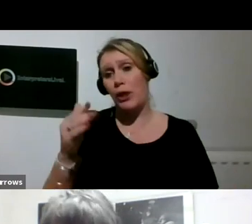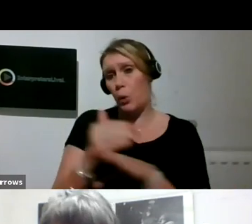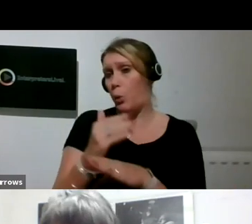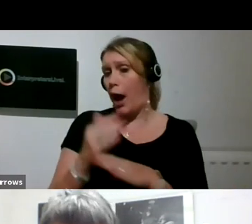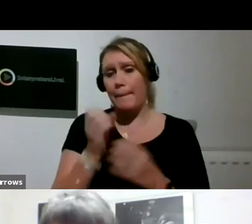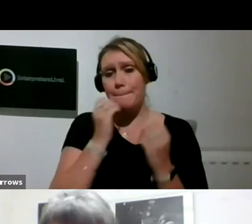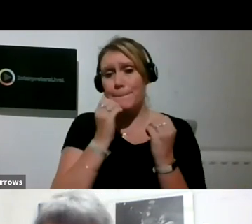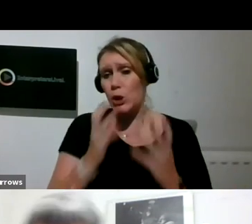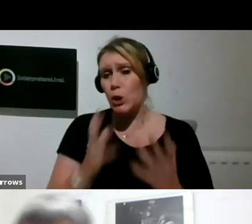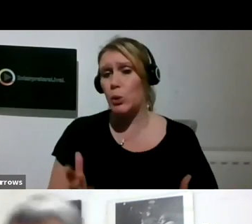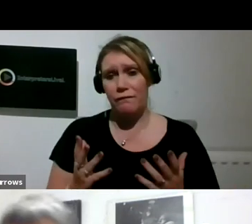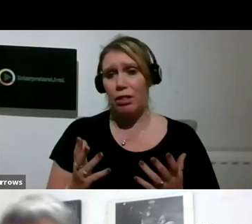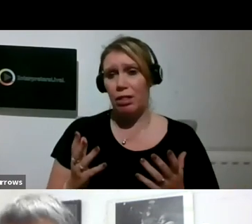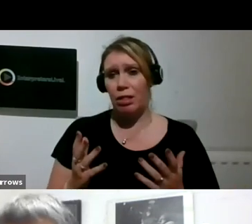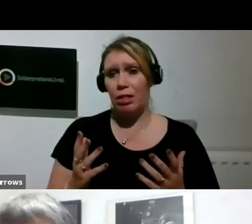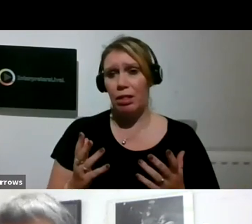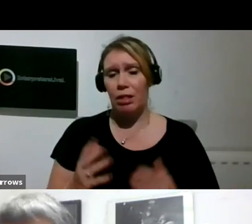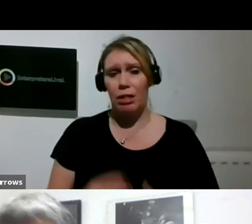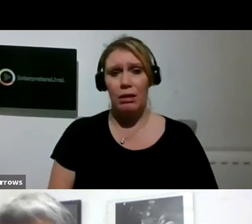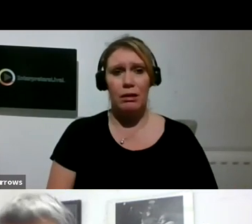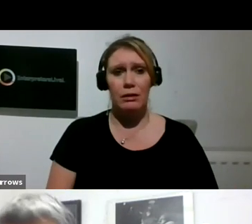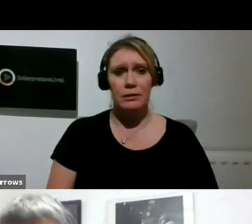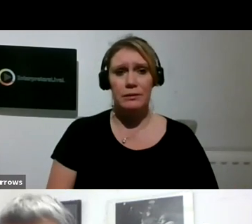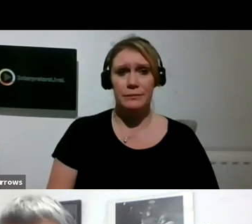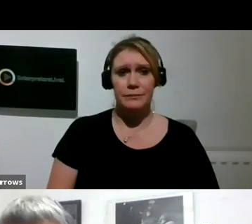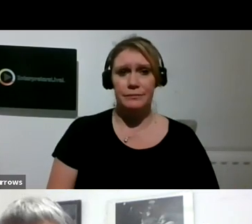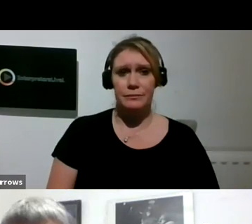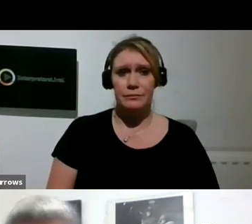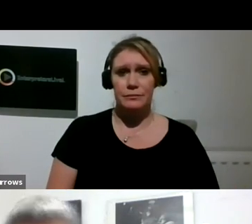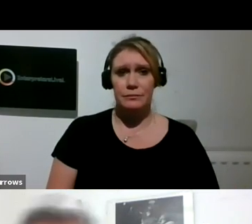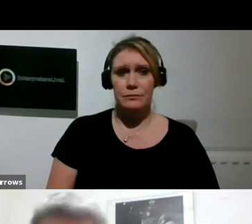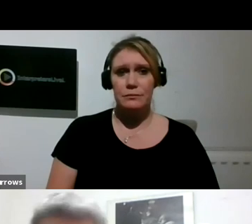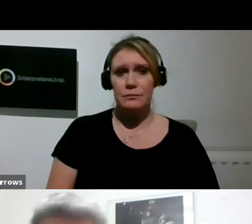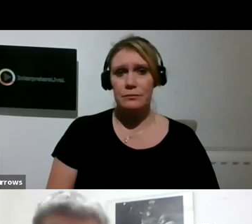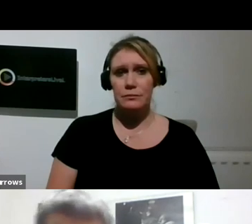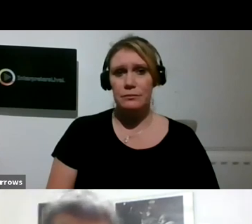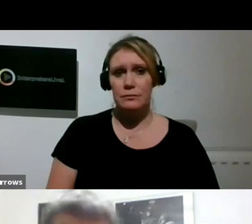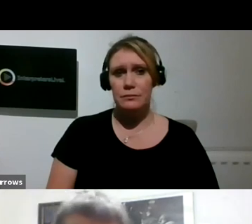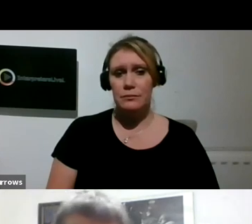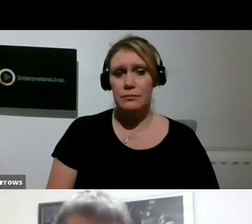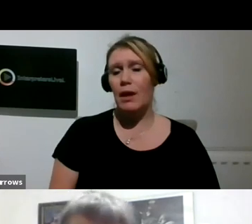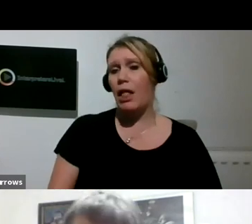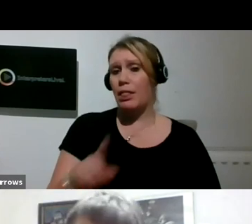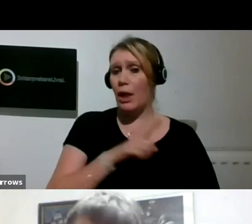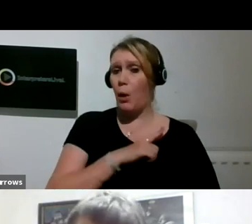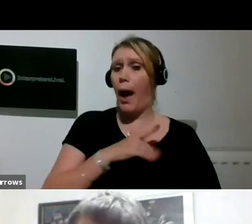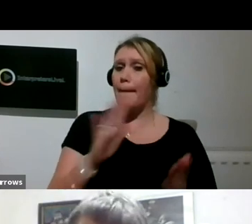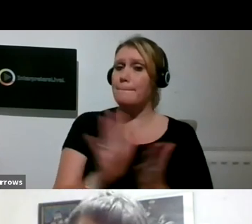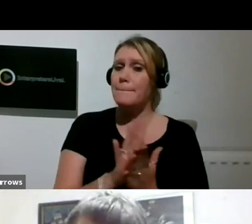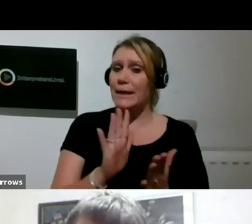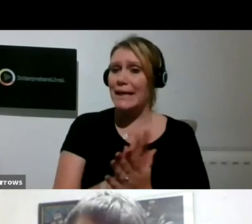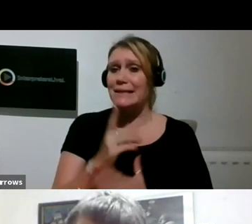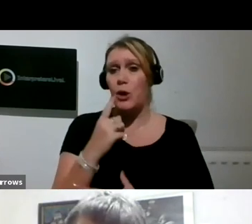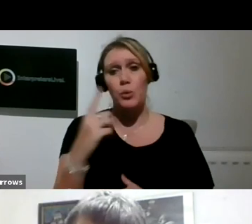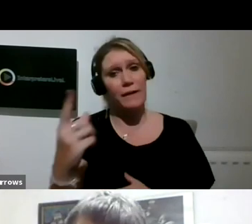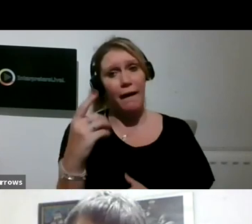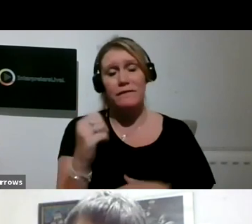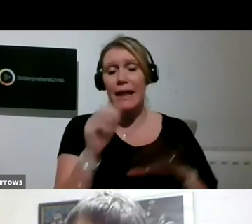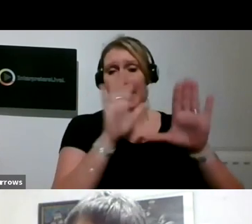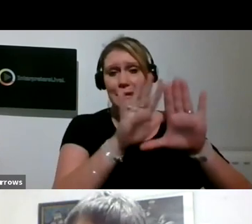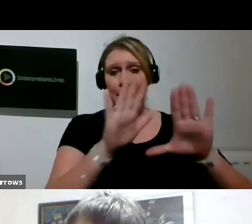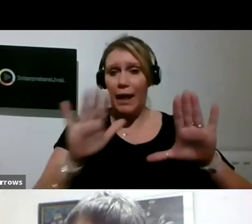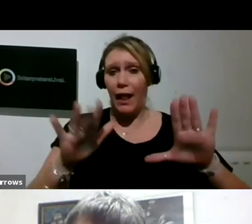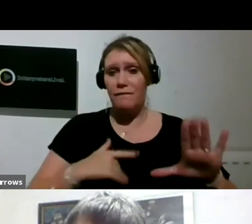Duncan. And yeah, I'm so pleased that you were able to exhibit them. And I think they work very, very well with